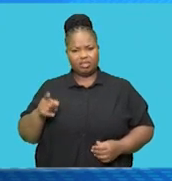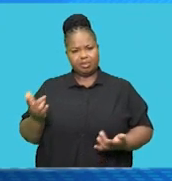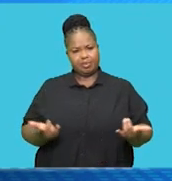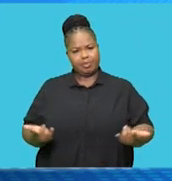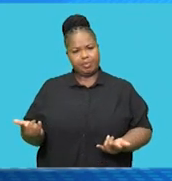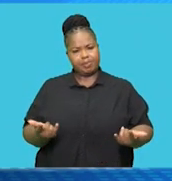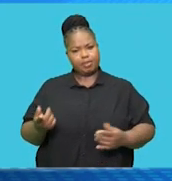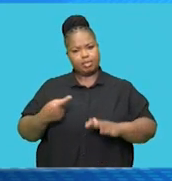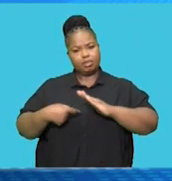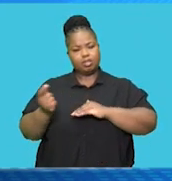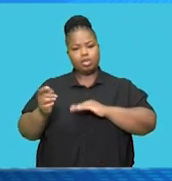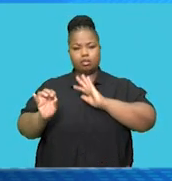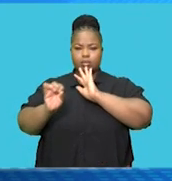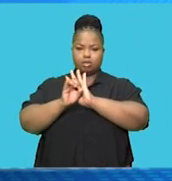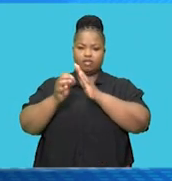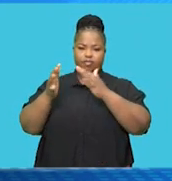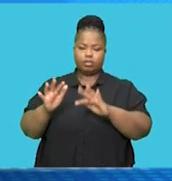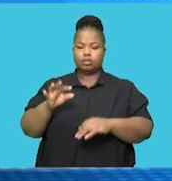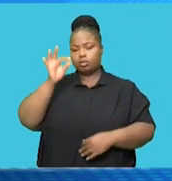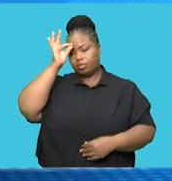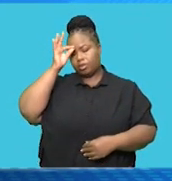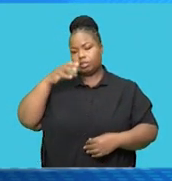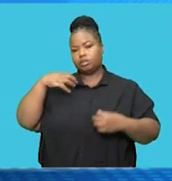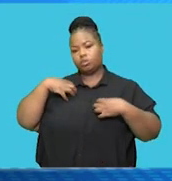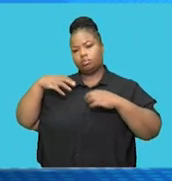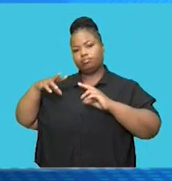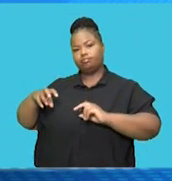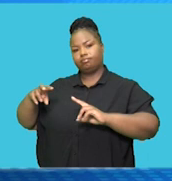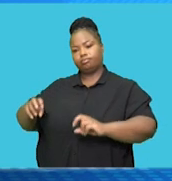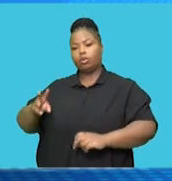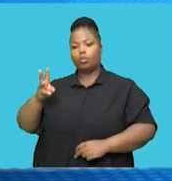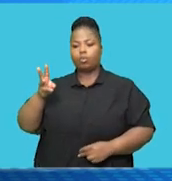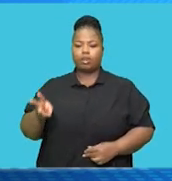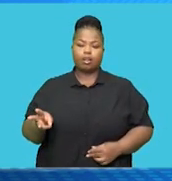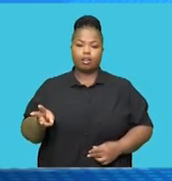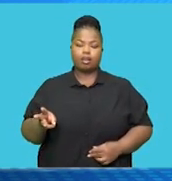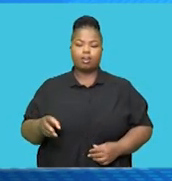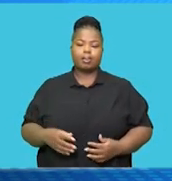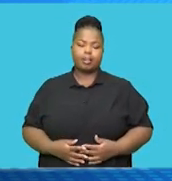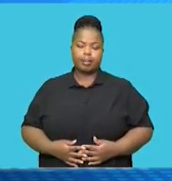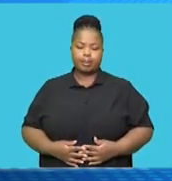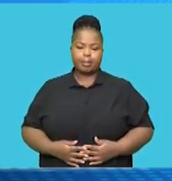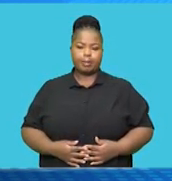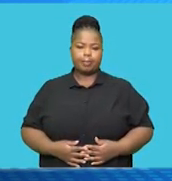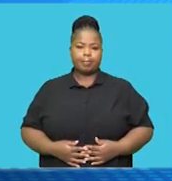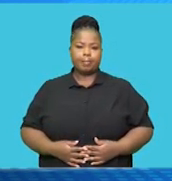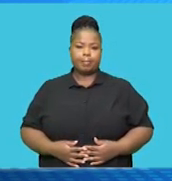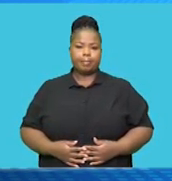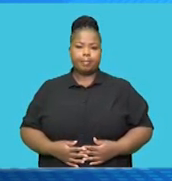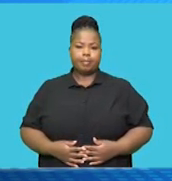identified and the police will conduct their own investigation into the allegations that were put on the table. Subsequently, were no continued...